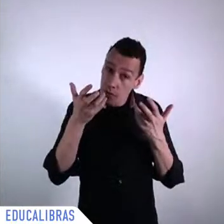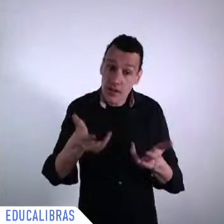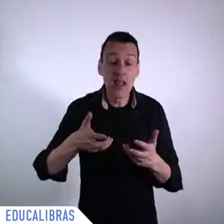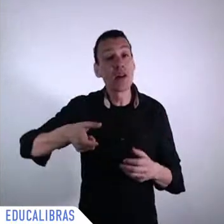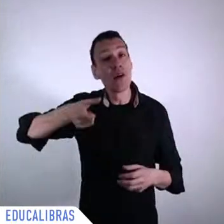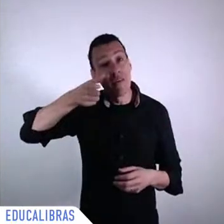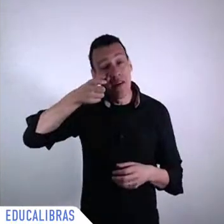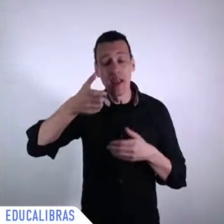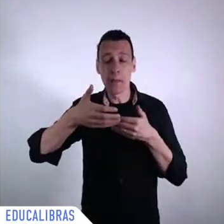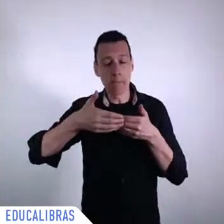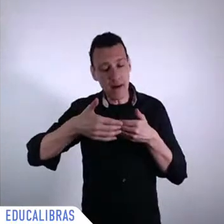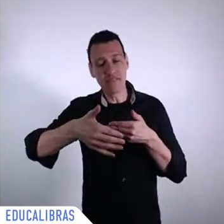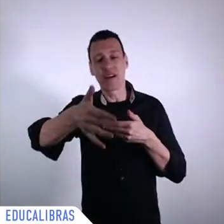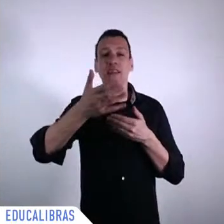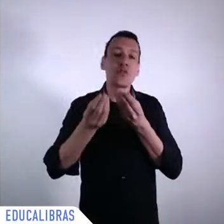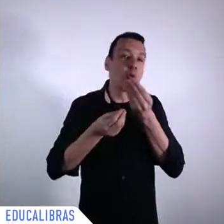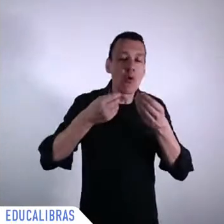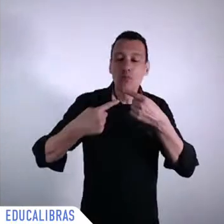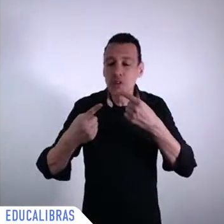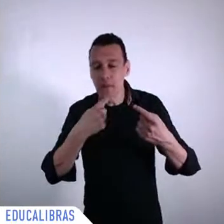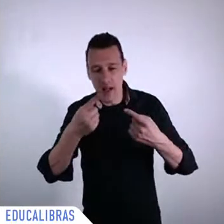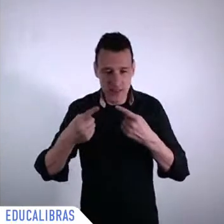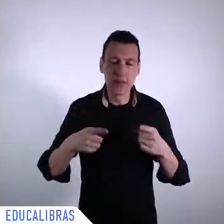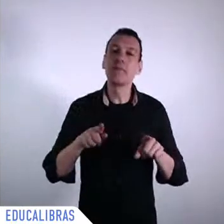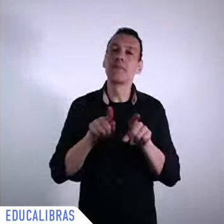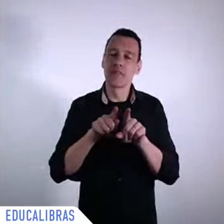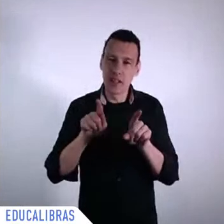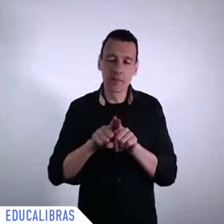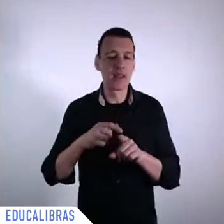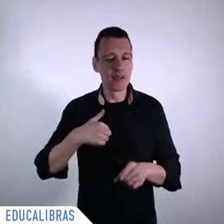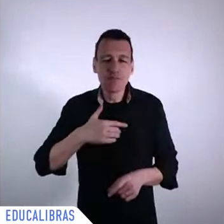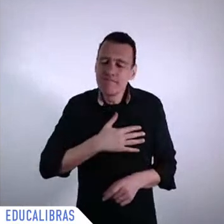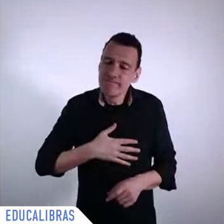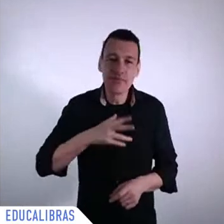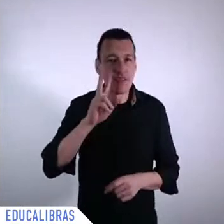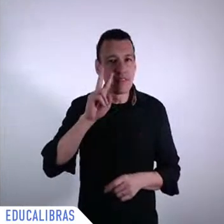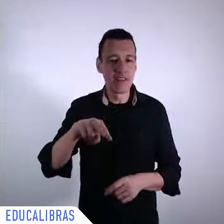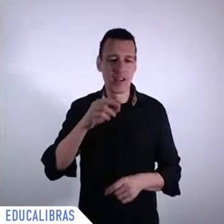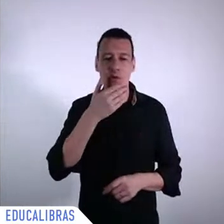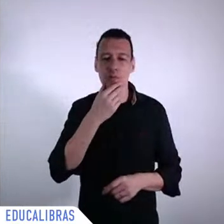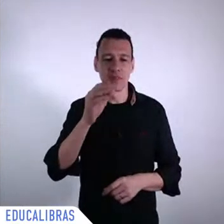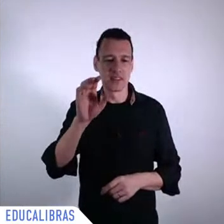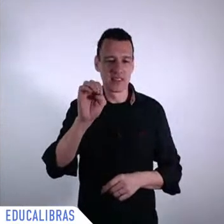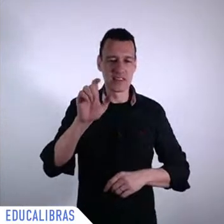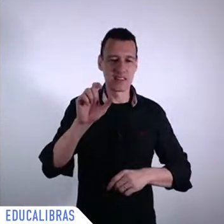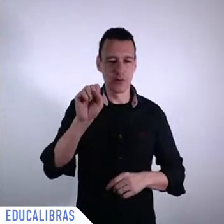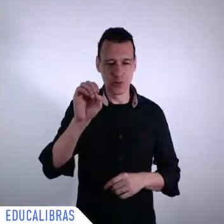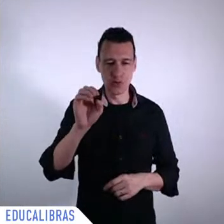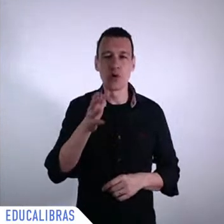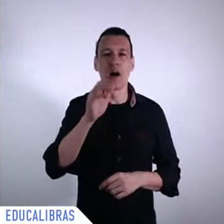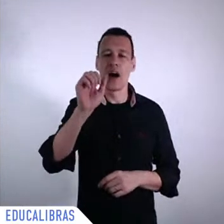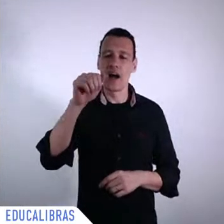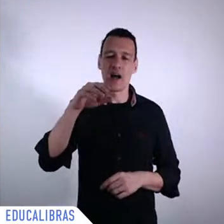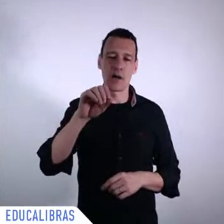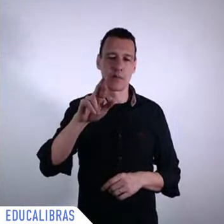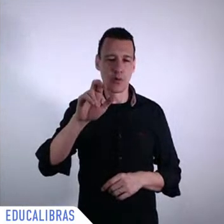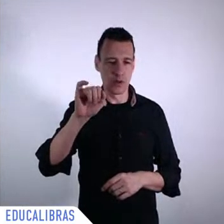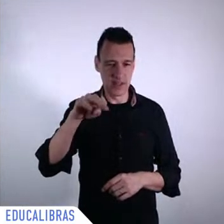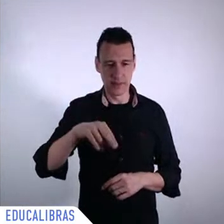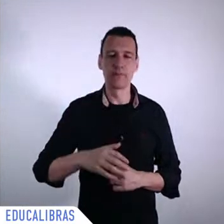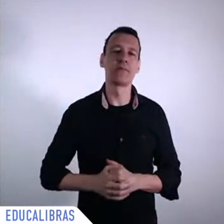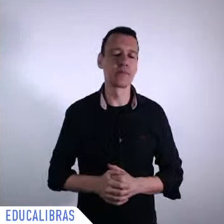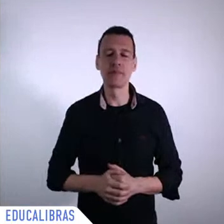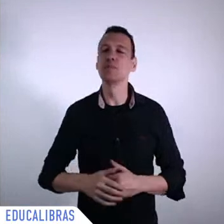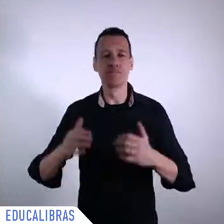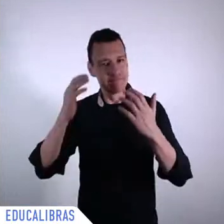thank you very much thank you we are going from limited optimism to realistic optimism so this is reassuring in those times